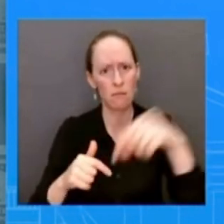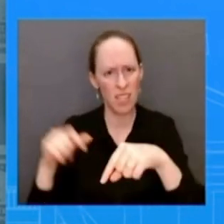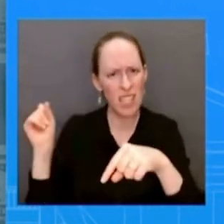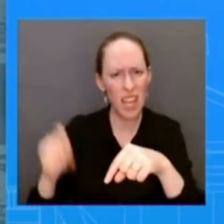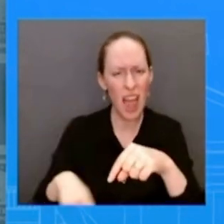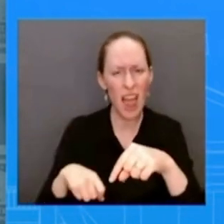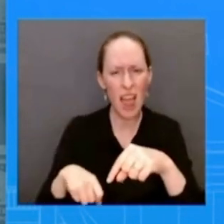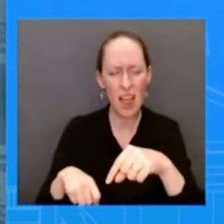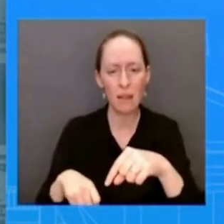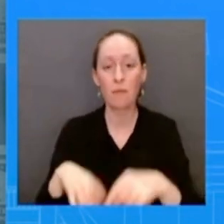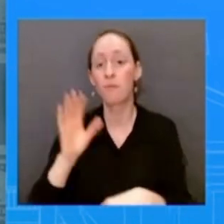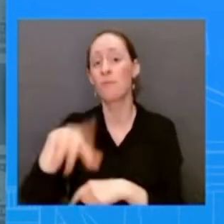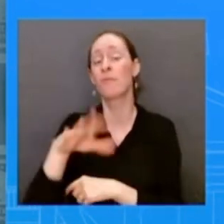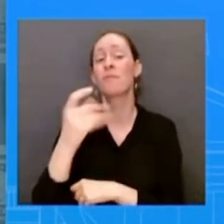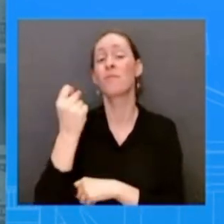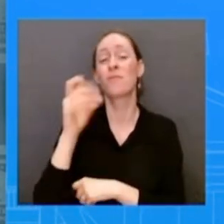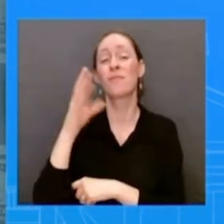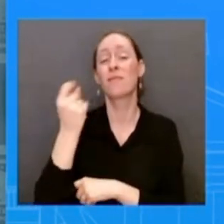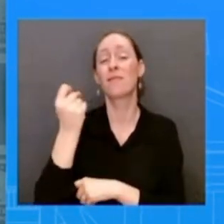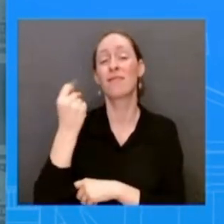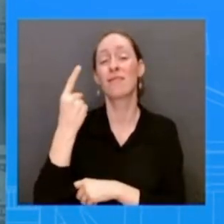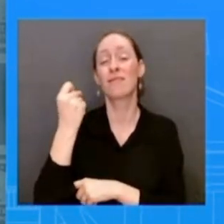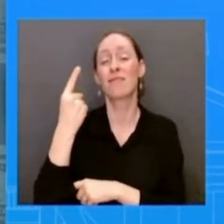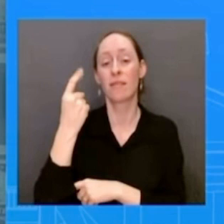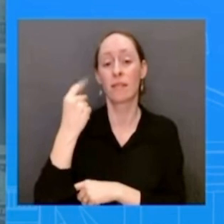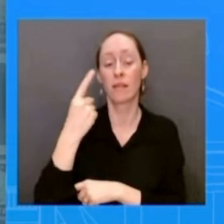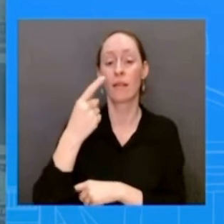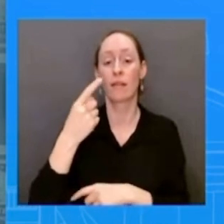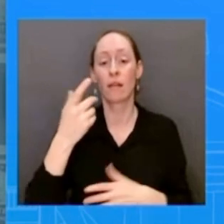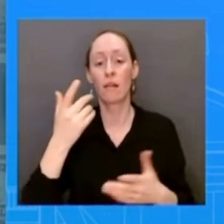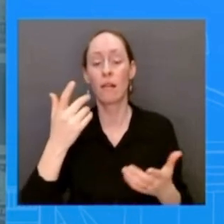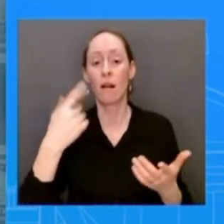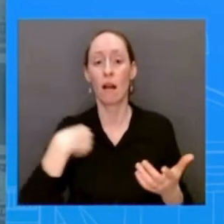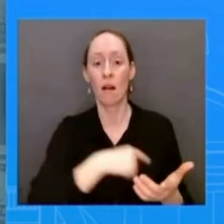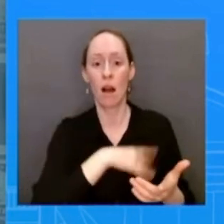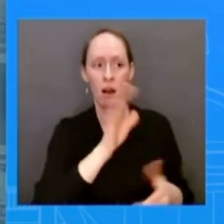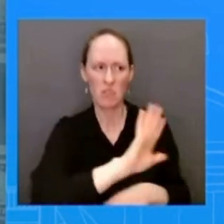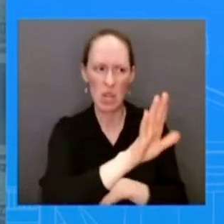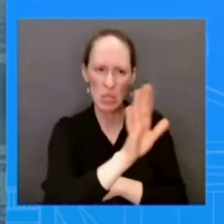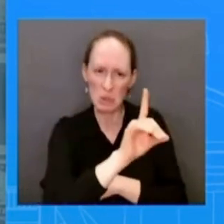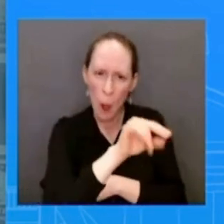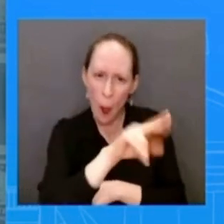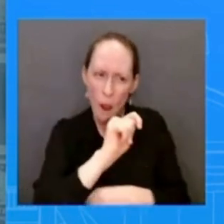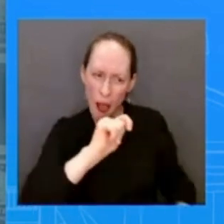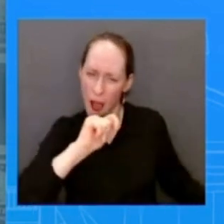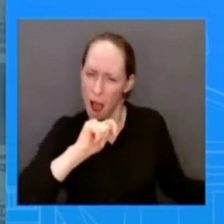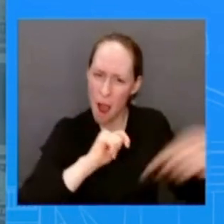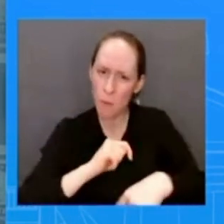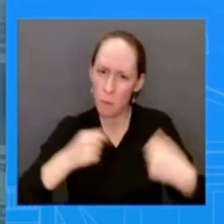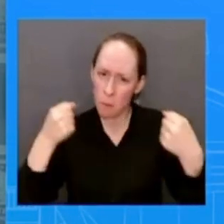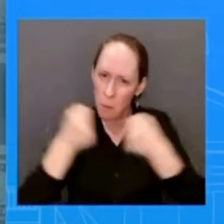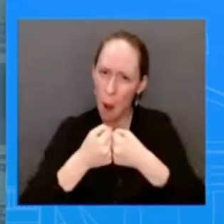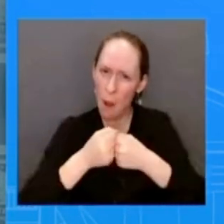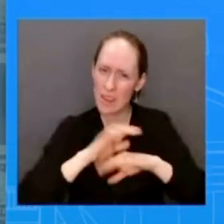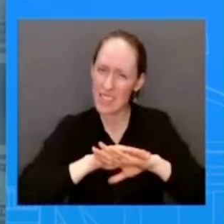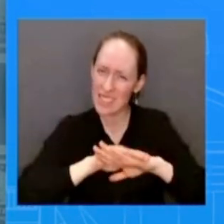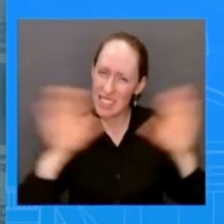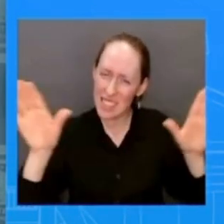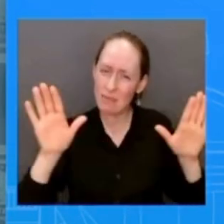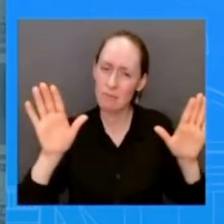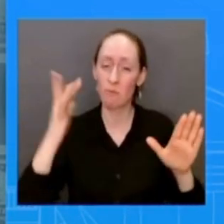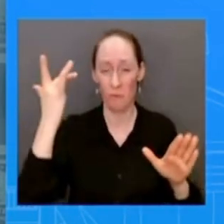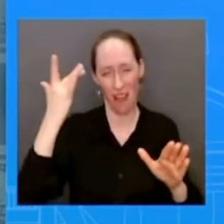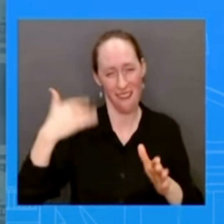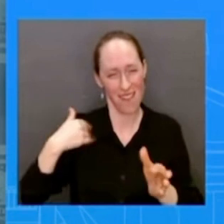way for them to stay at home and and and and find a way and and use the app to come to into the u.s and so